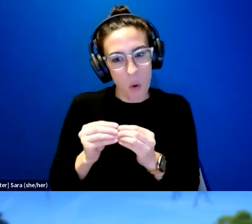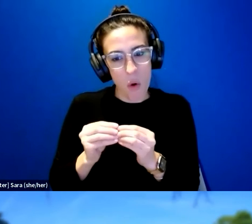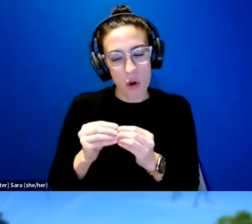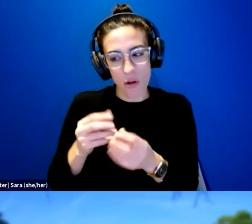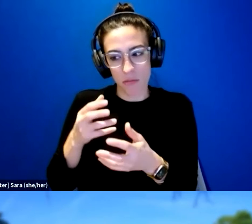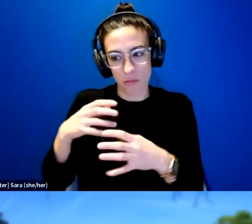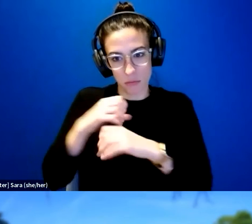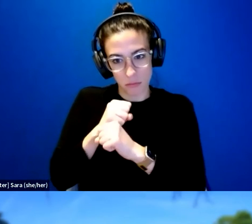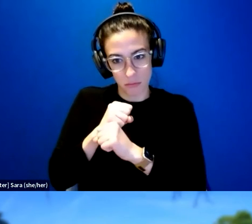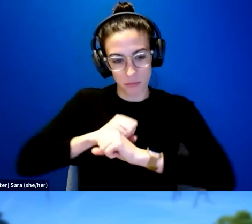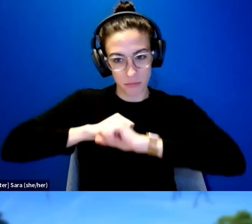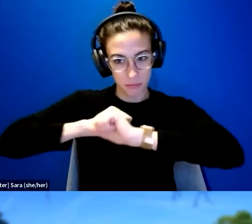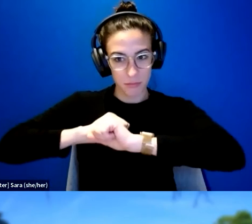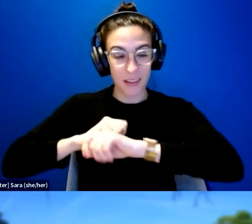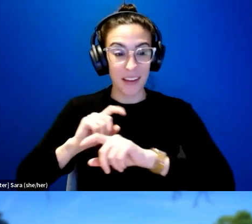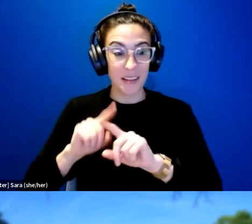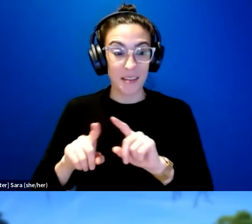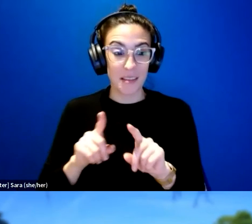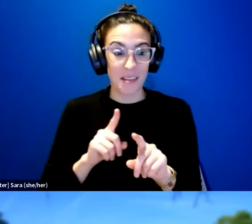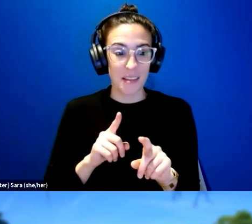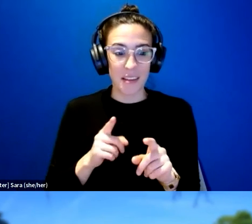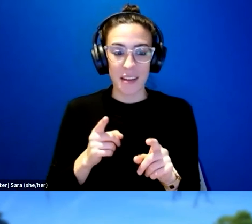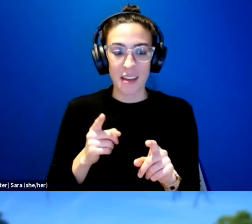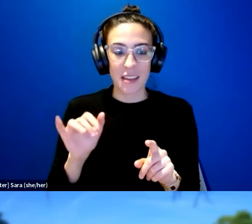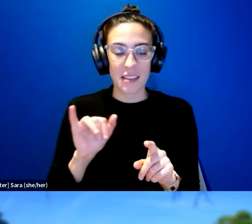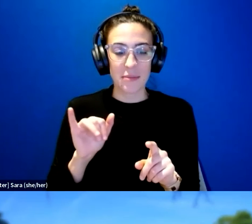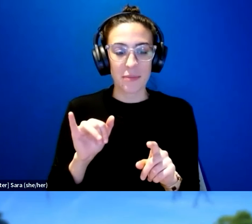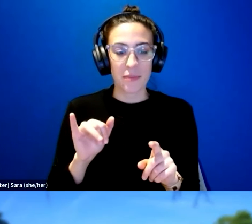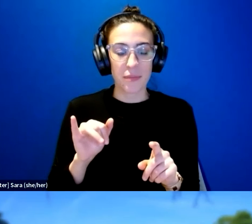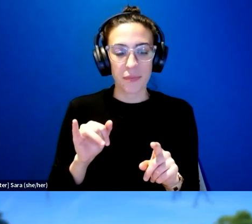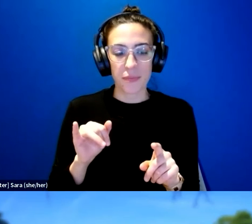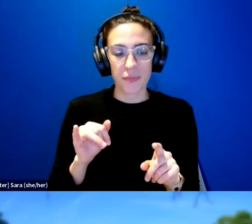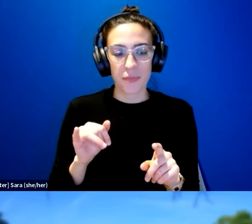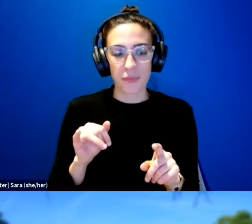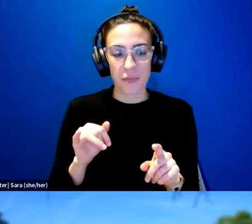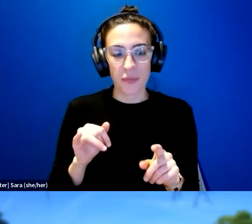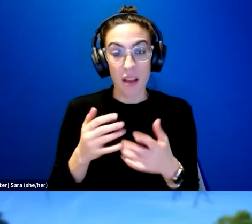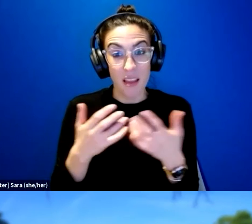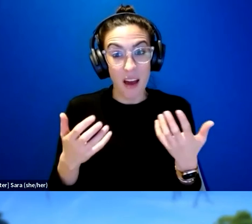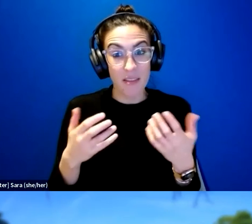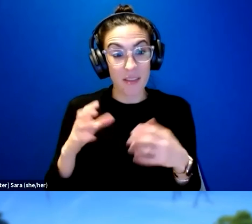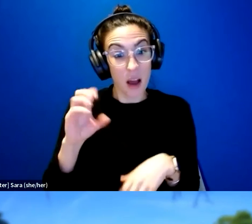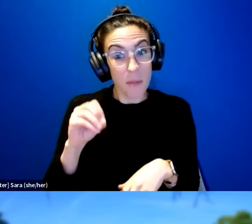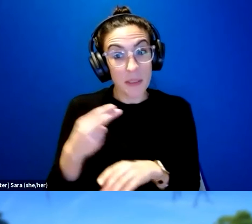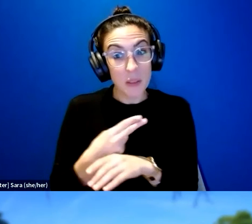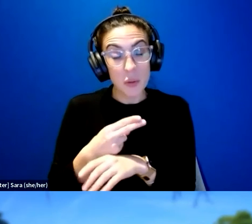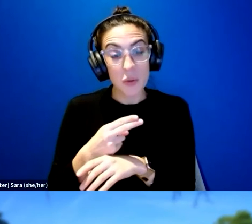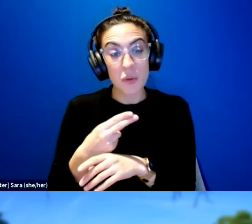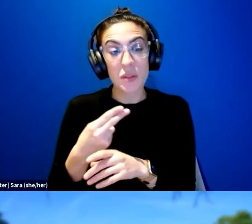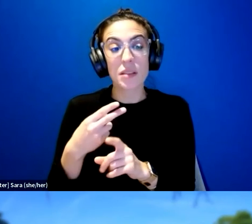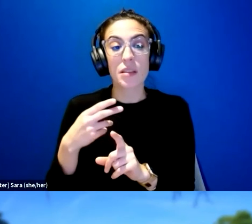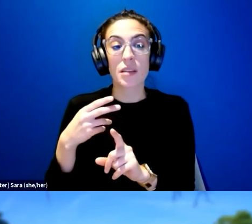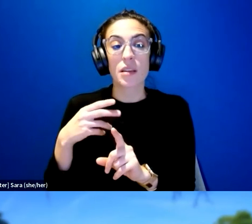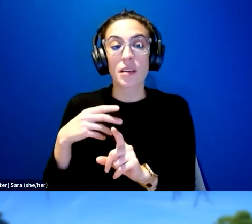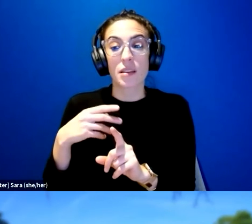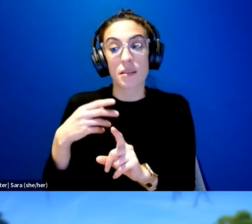they couldn't really express why. They felt that, well, a lot of companies use Webex, it has to be more secure,